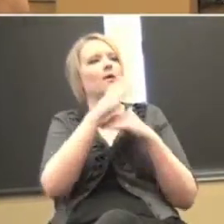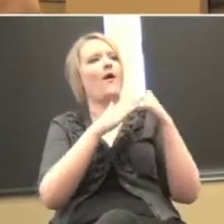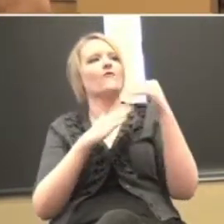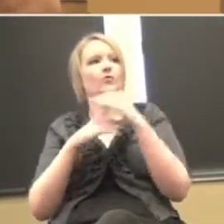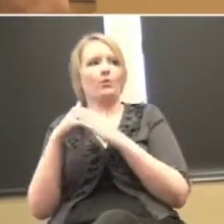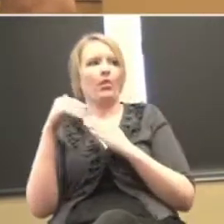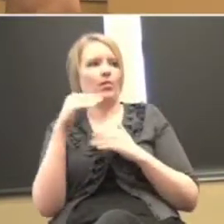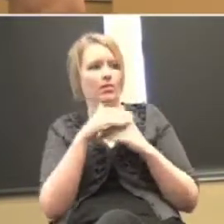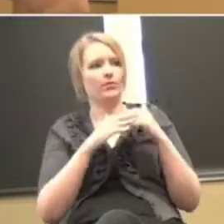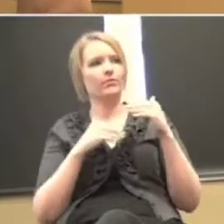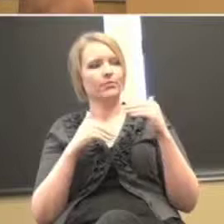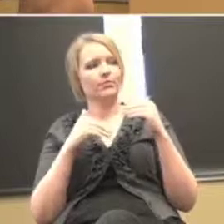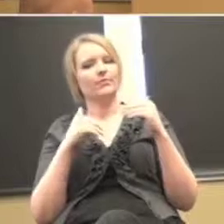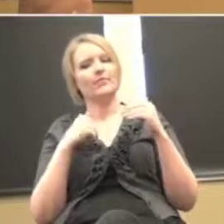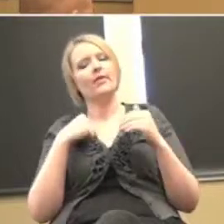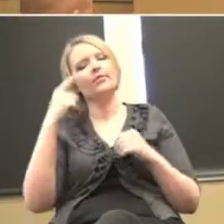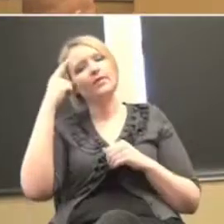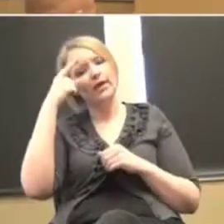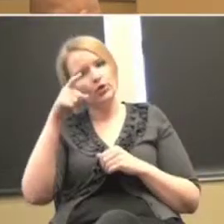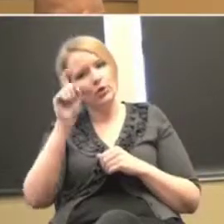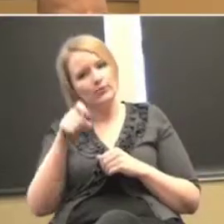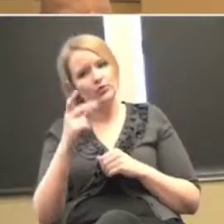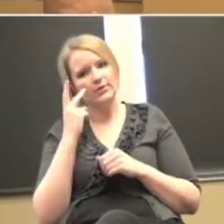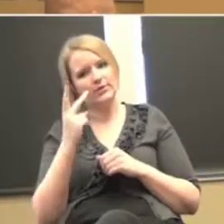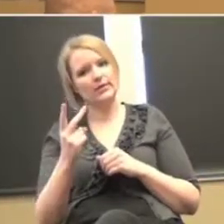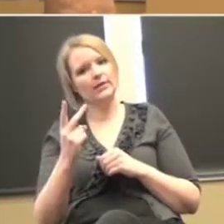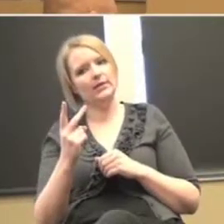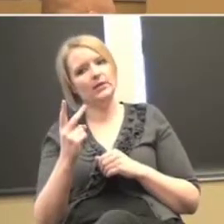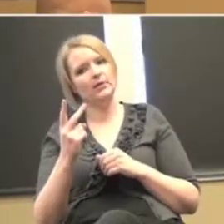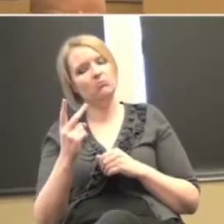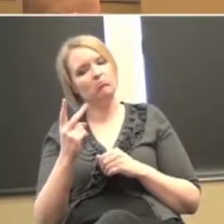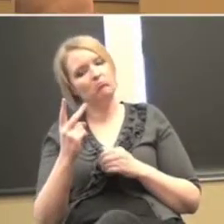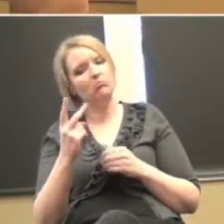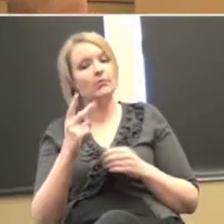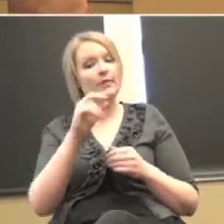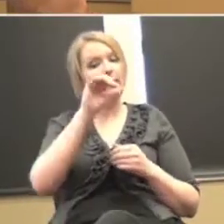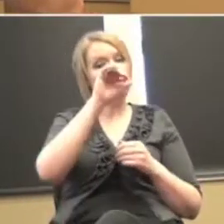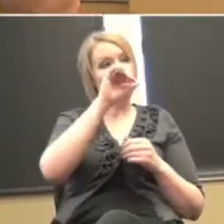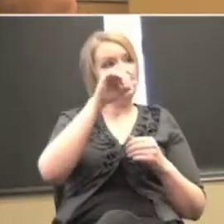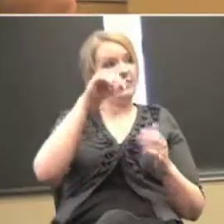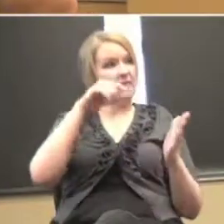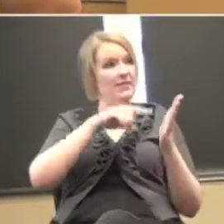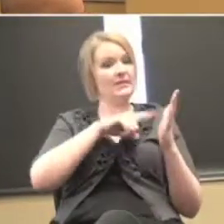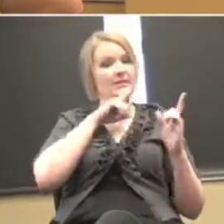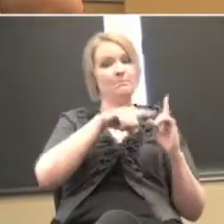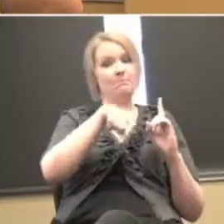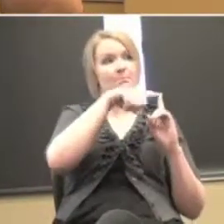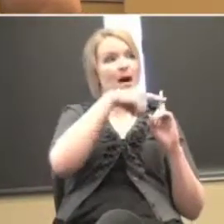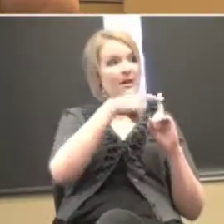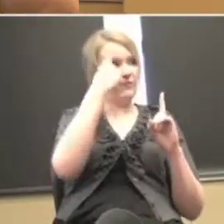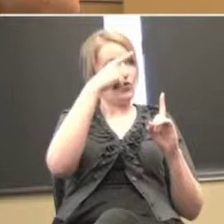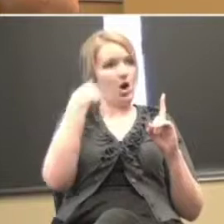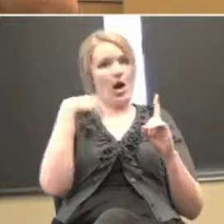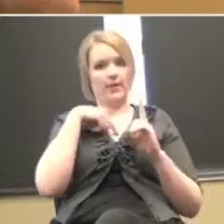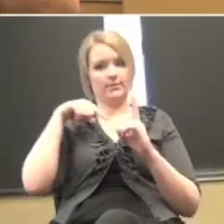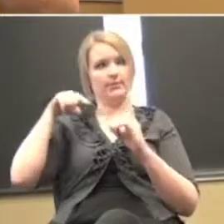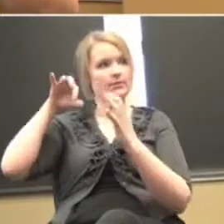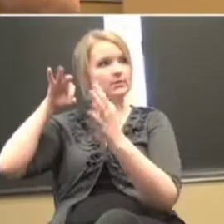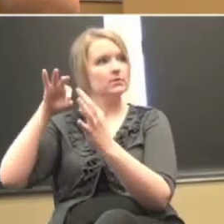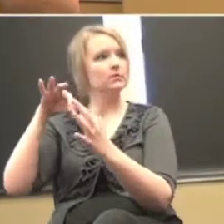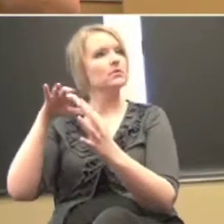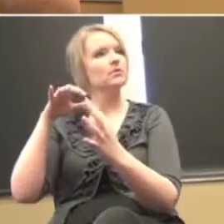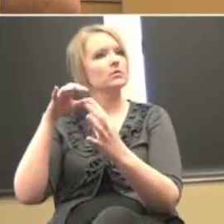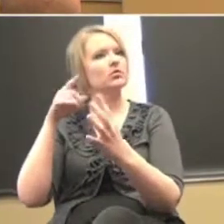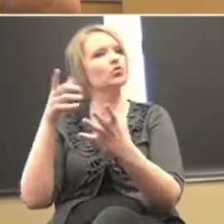And, again, I think you need to see some, here's the positive of us doing this for them to want us to continue to